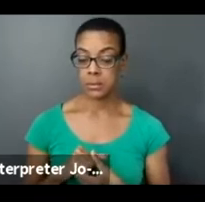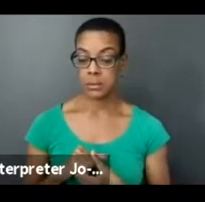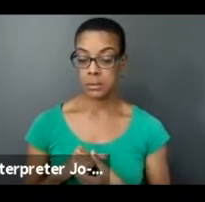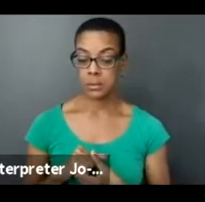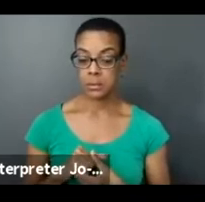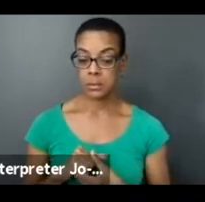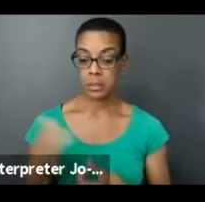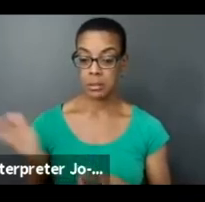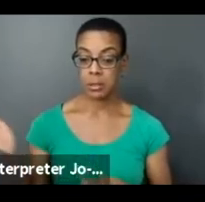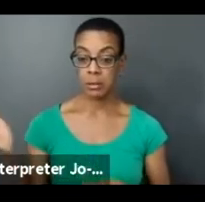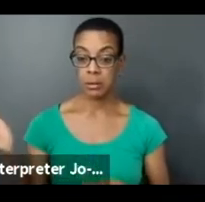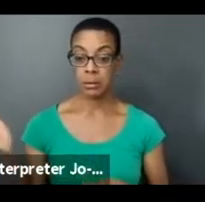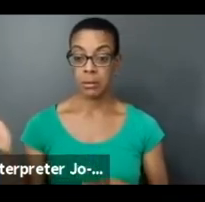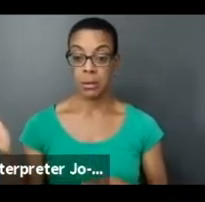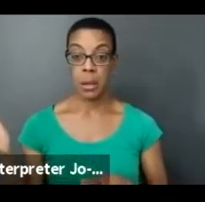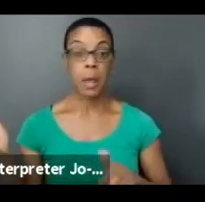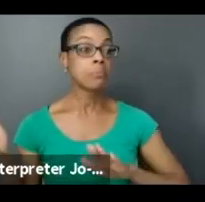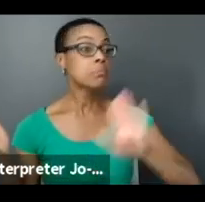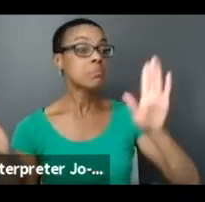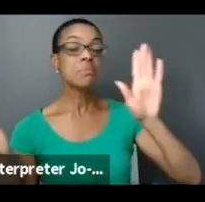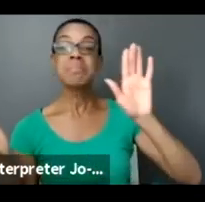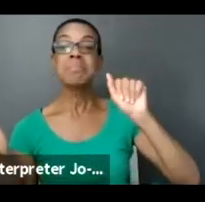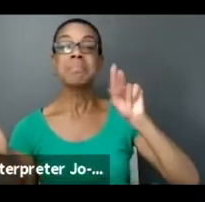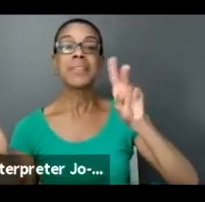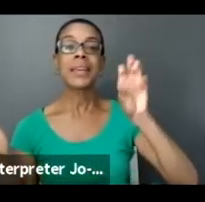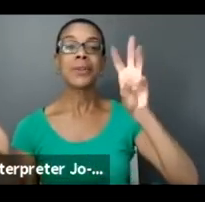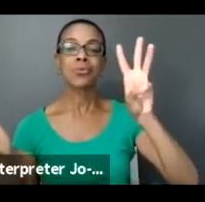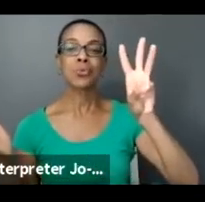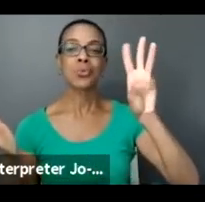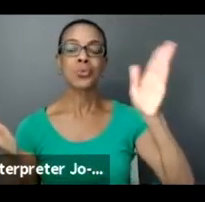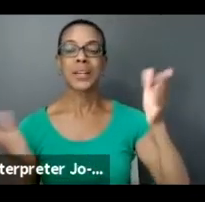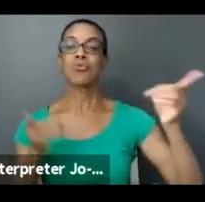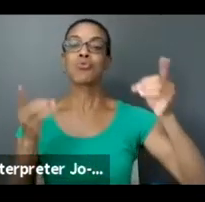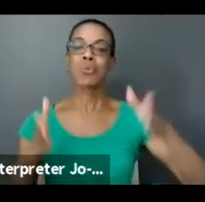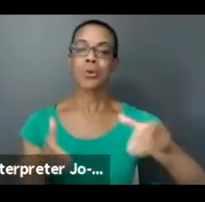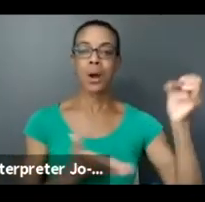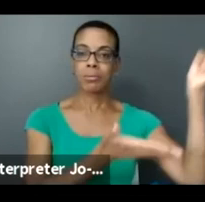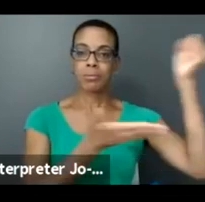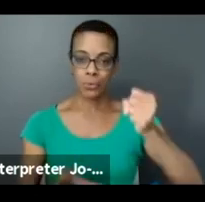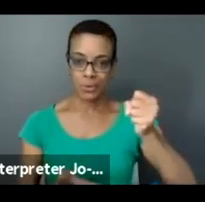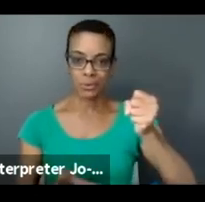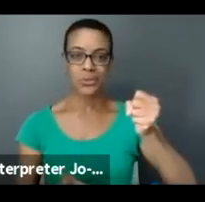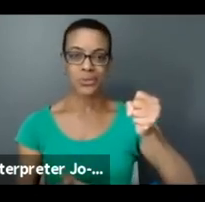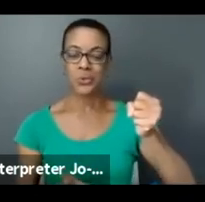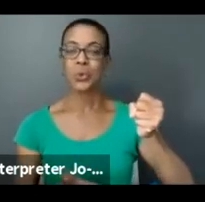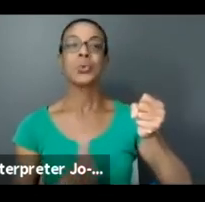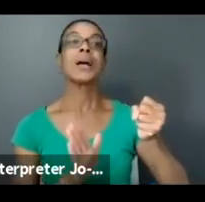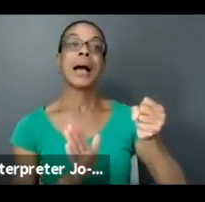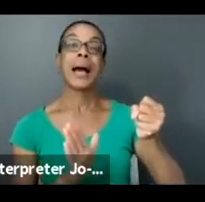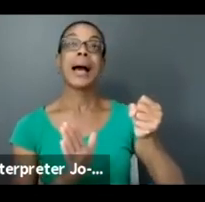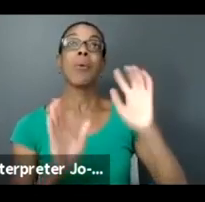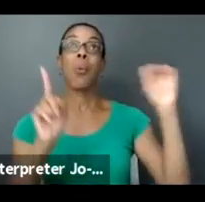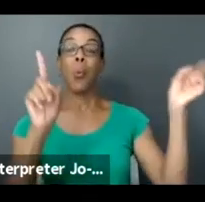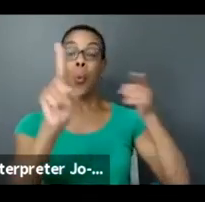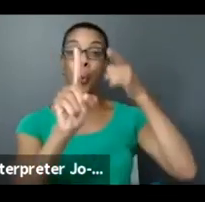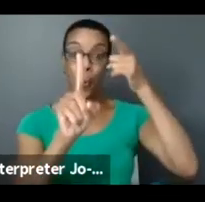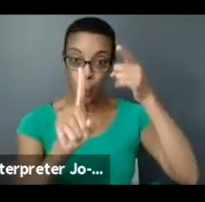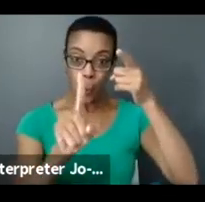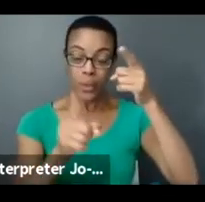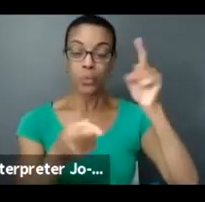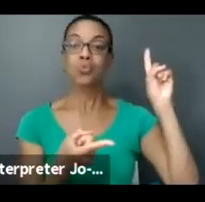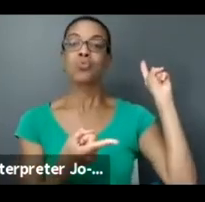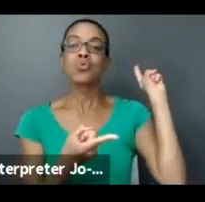No, hi, this Andrew here, director of granting. Definitely the intention is to reduce the application